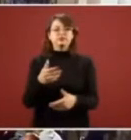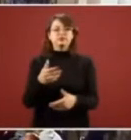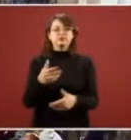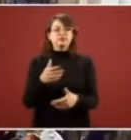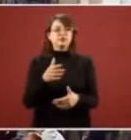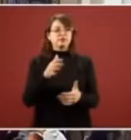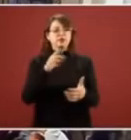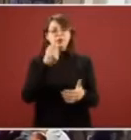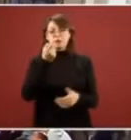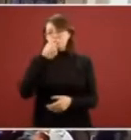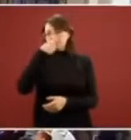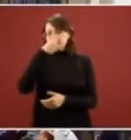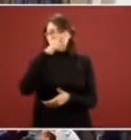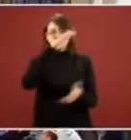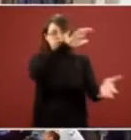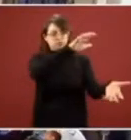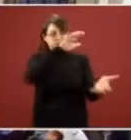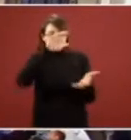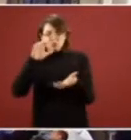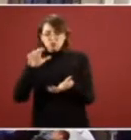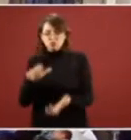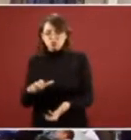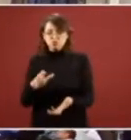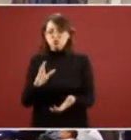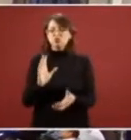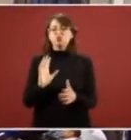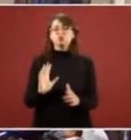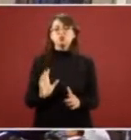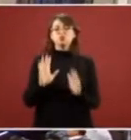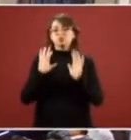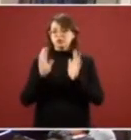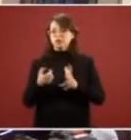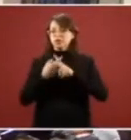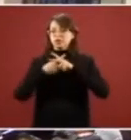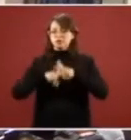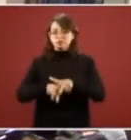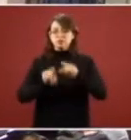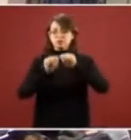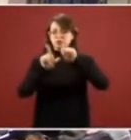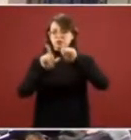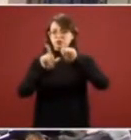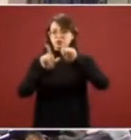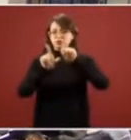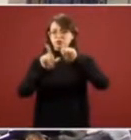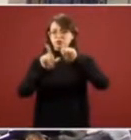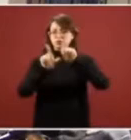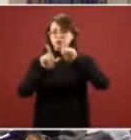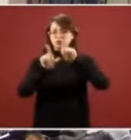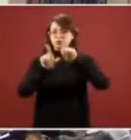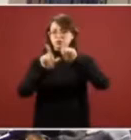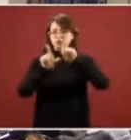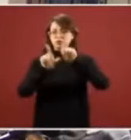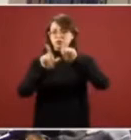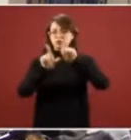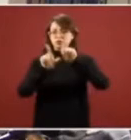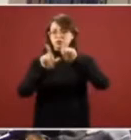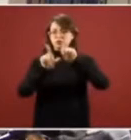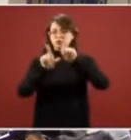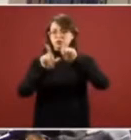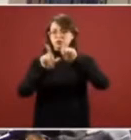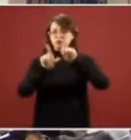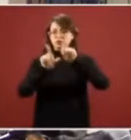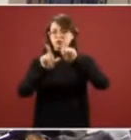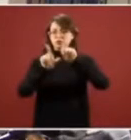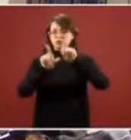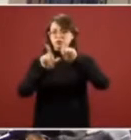medications ya se están distribuyendo las medicinas and the medications and are already